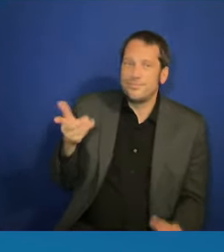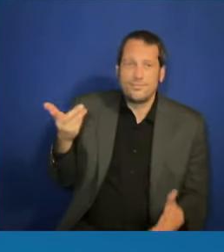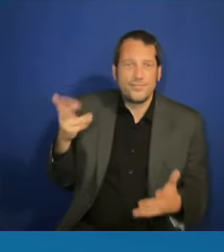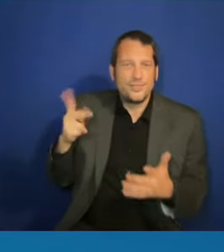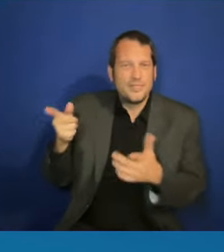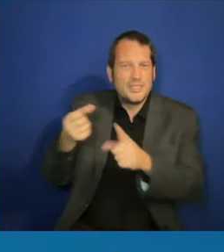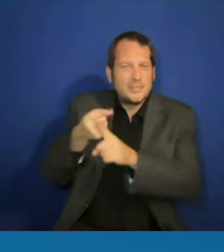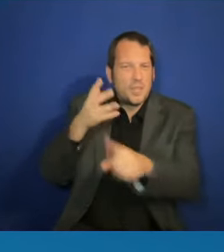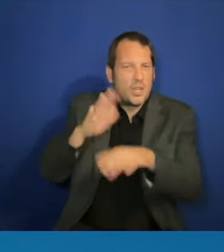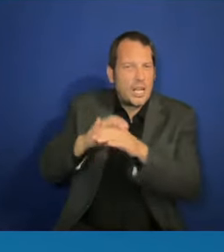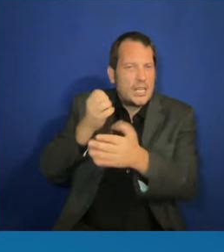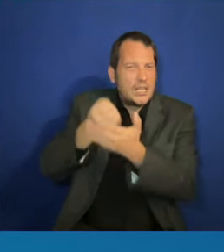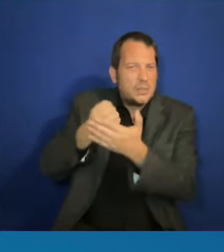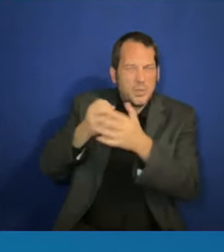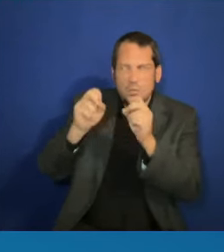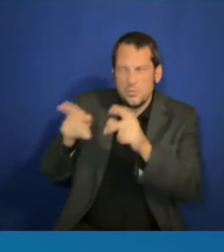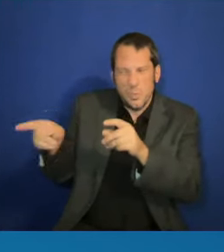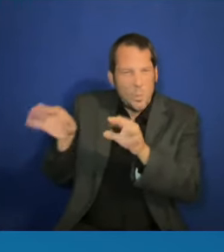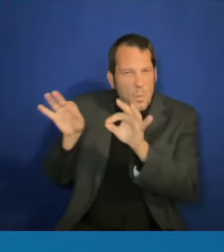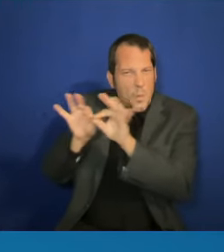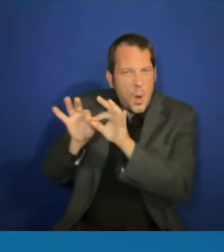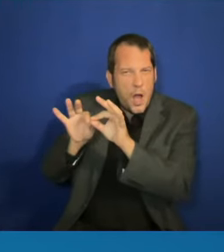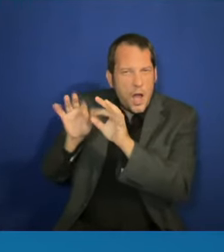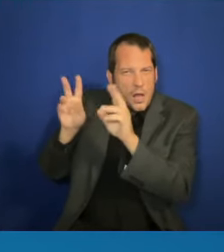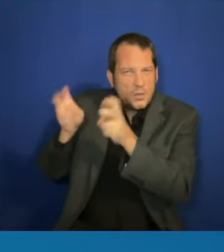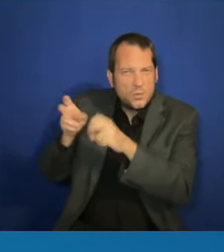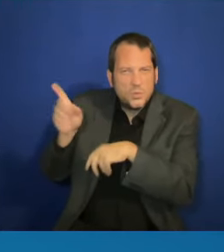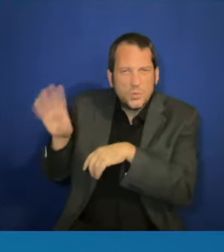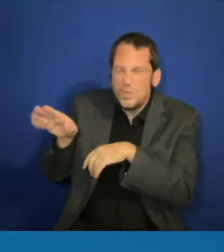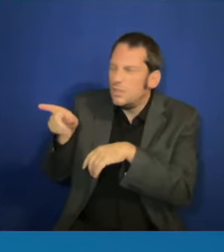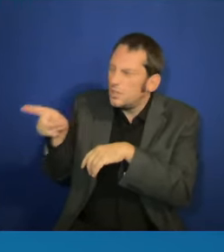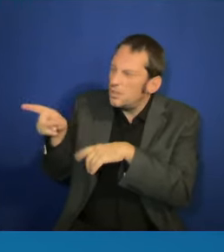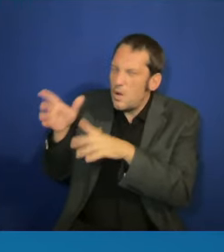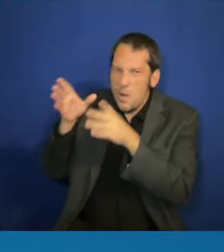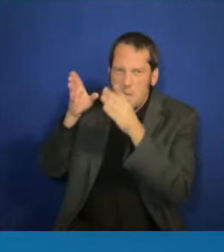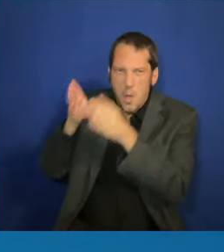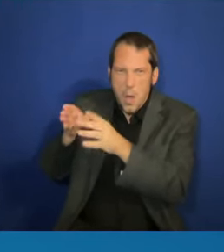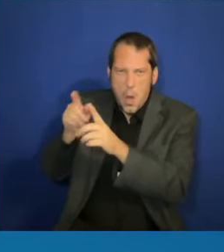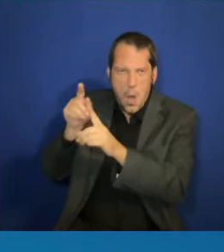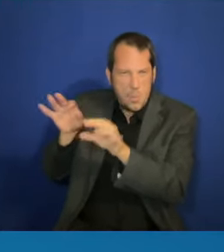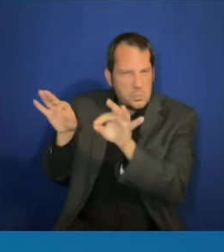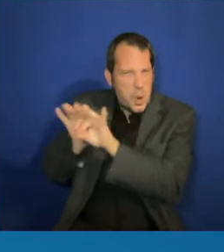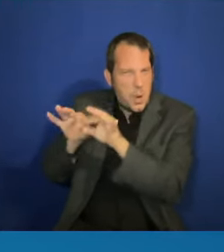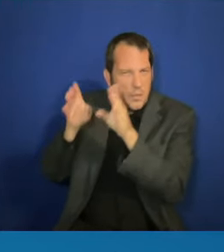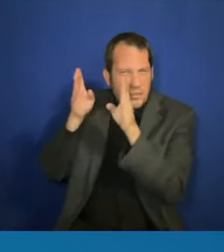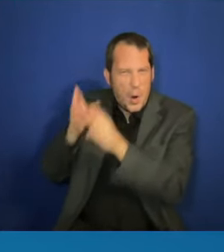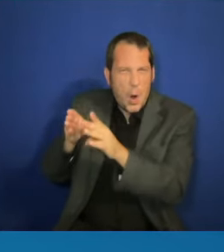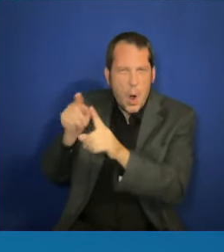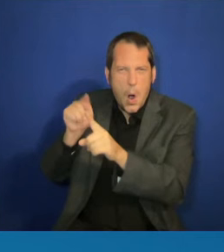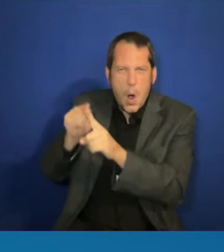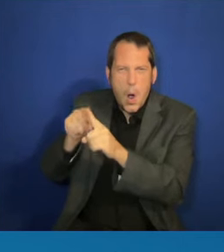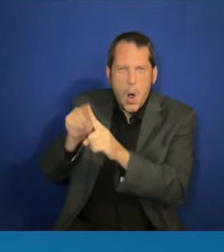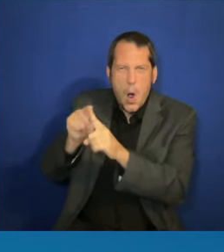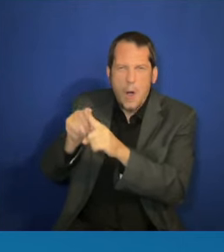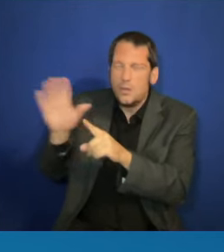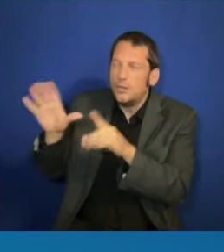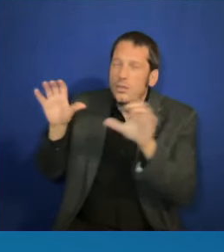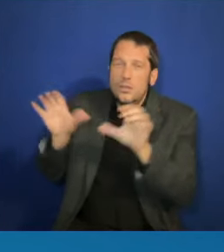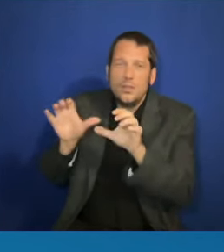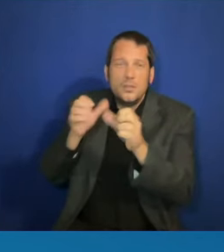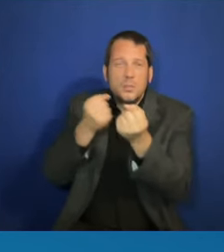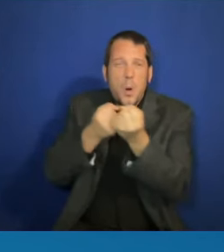this, especially through your work to support small businesses. You secured over $12 billion for community